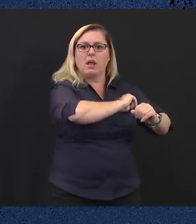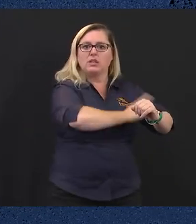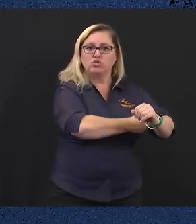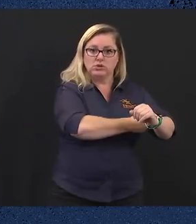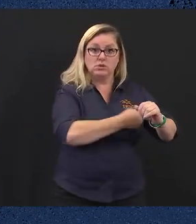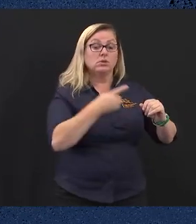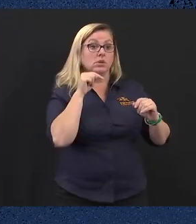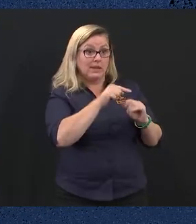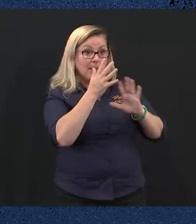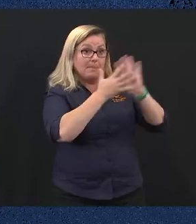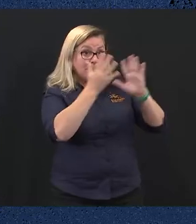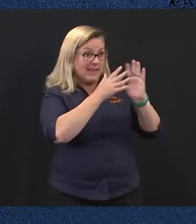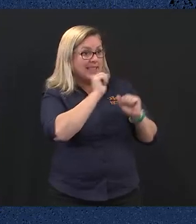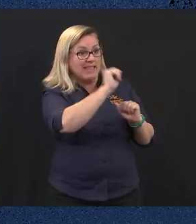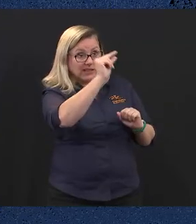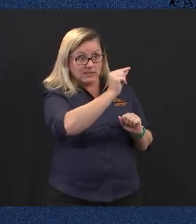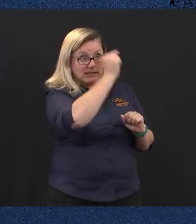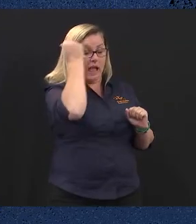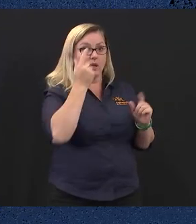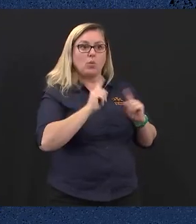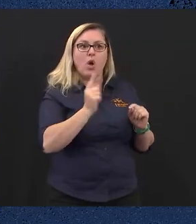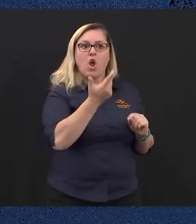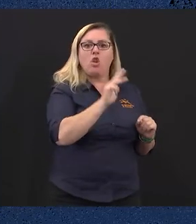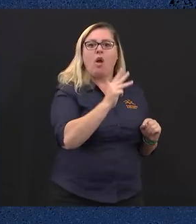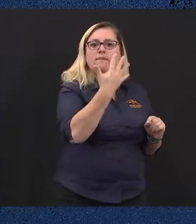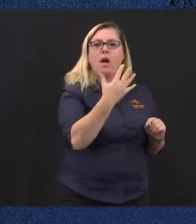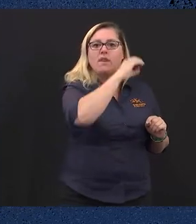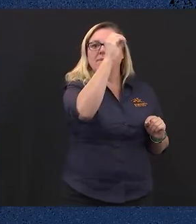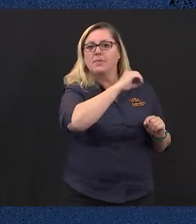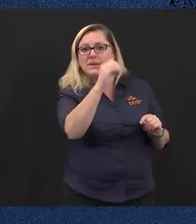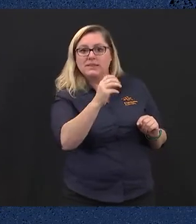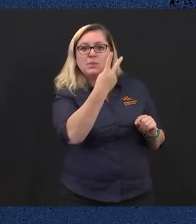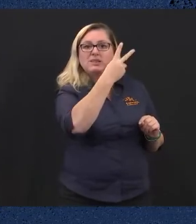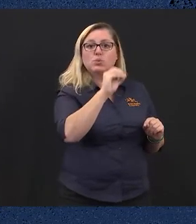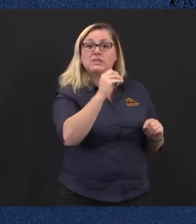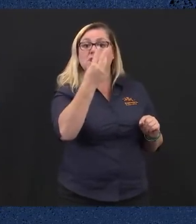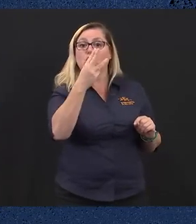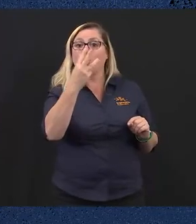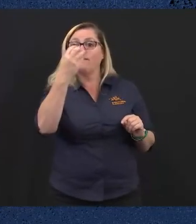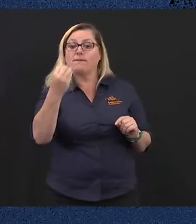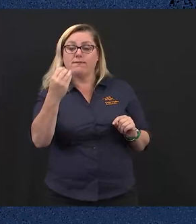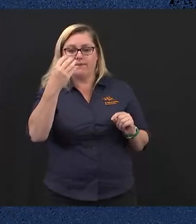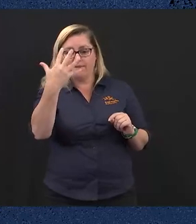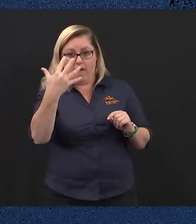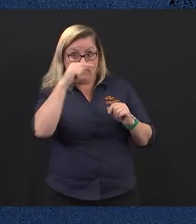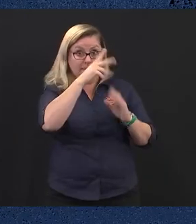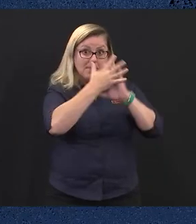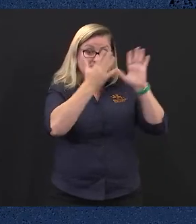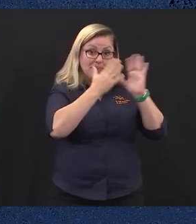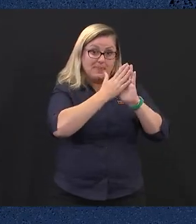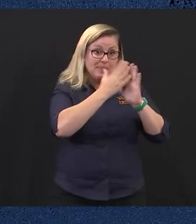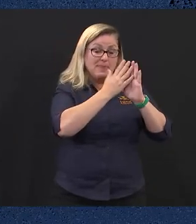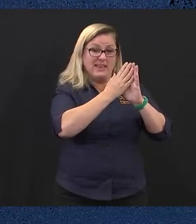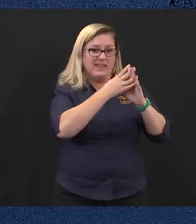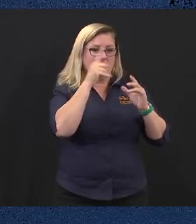renewable electricity targets to 95 per cent by 2035, with emissions reduction targets of